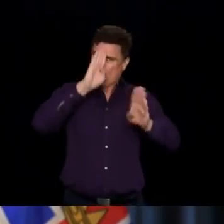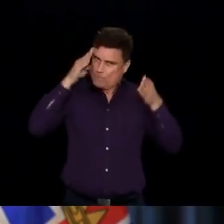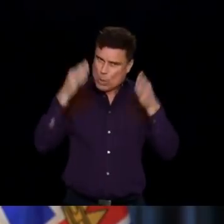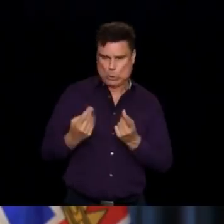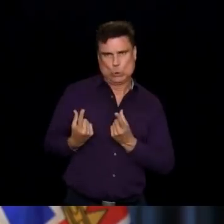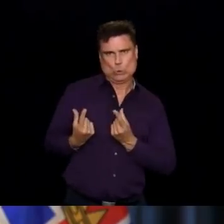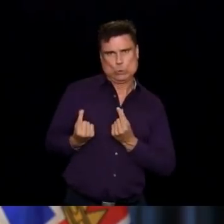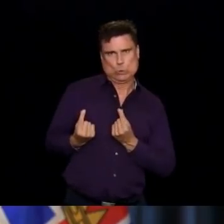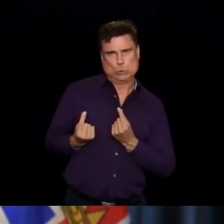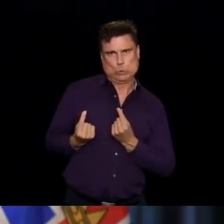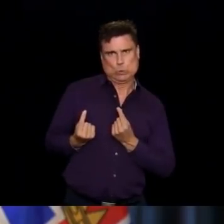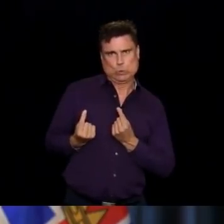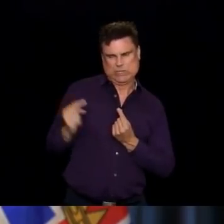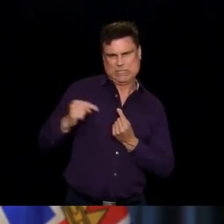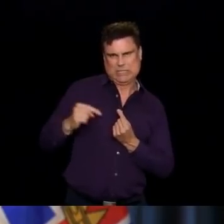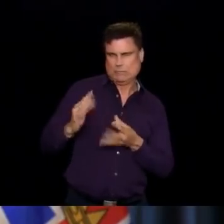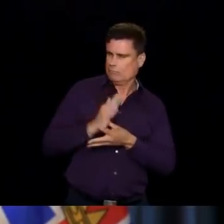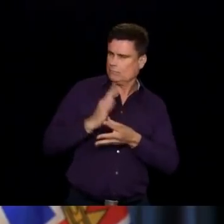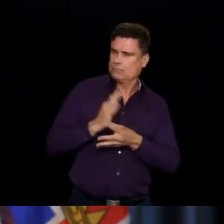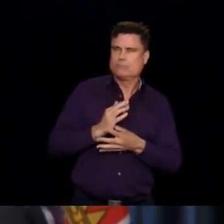the partners in long-term care involved.